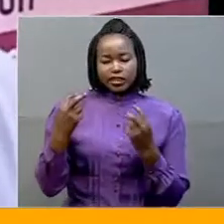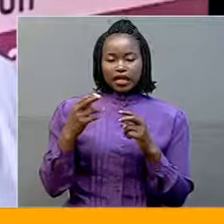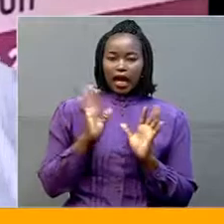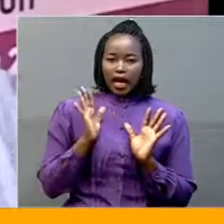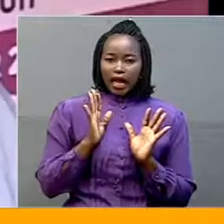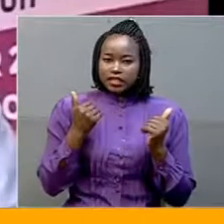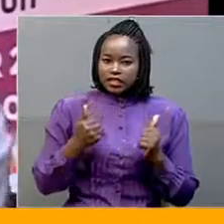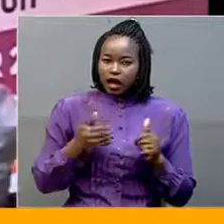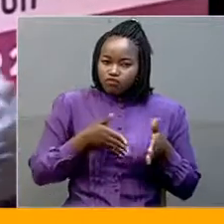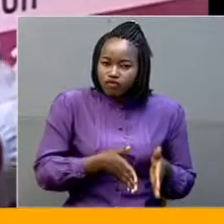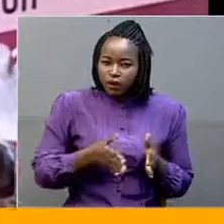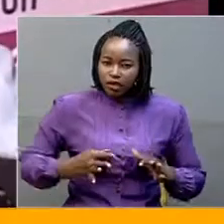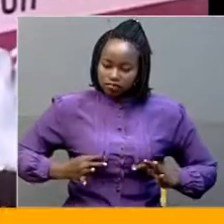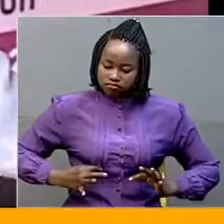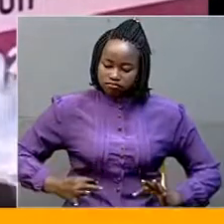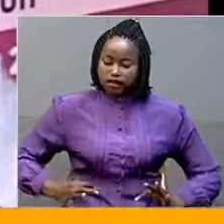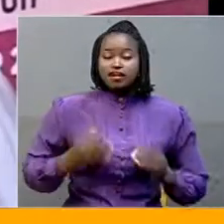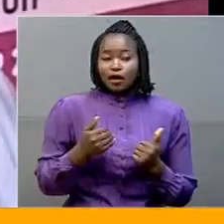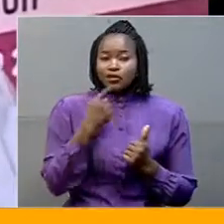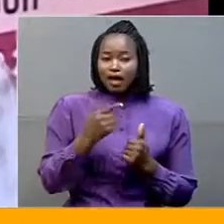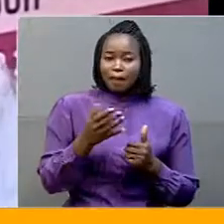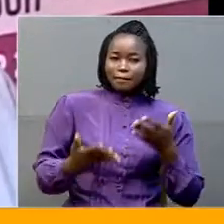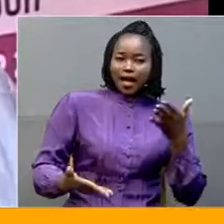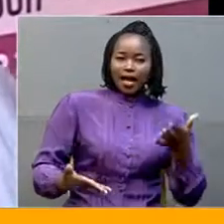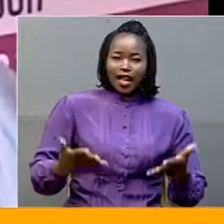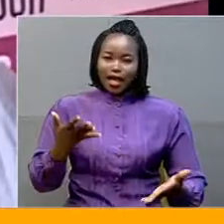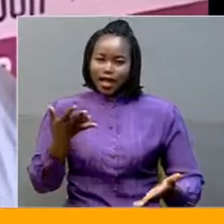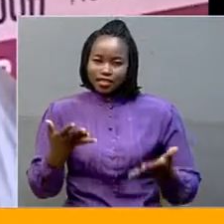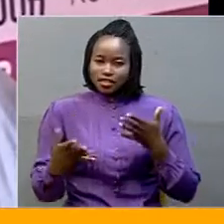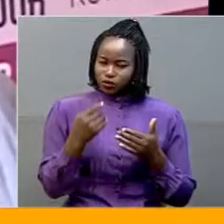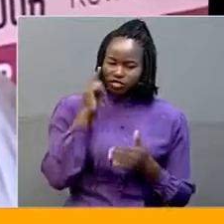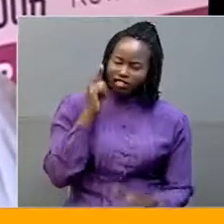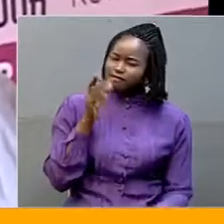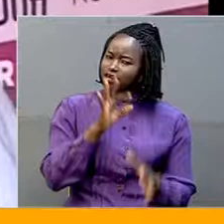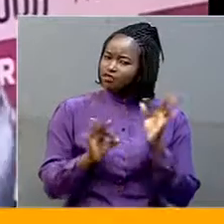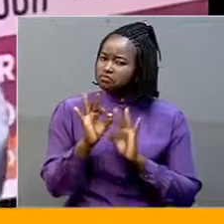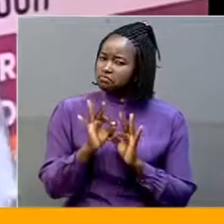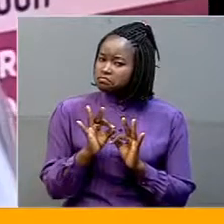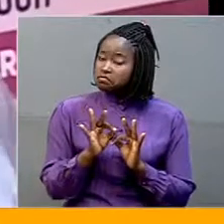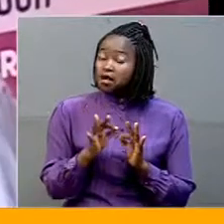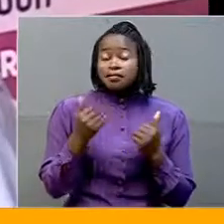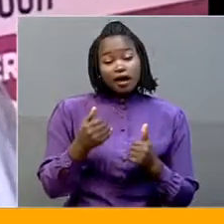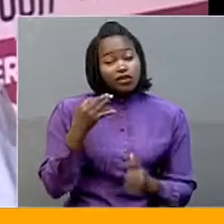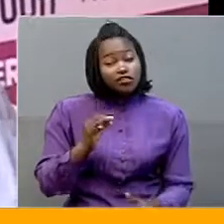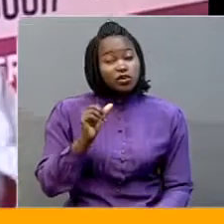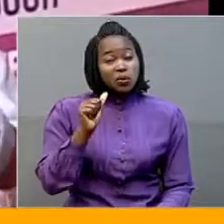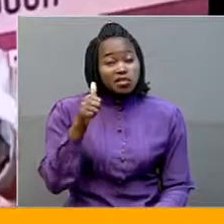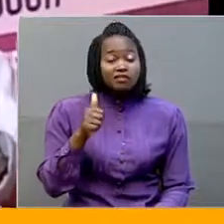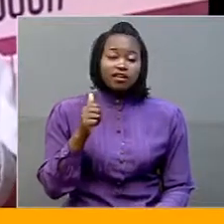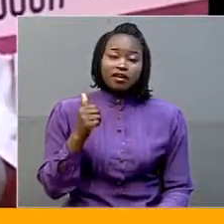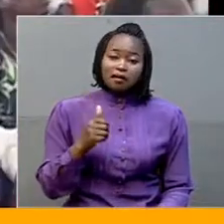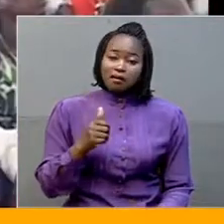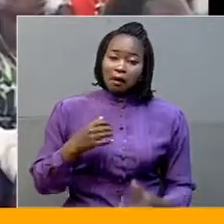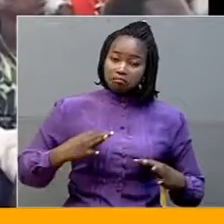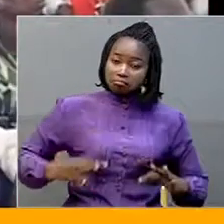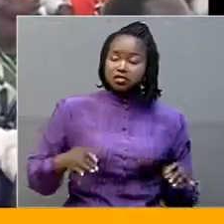their trousers down, and that is what we say as balance, and you adapt that as a fashion. So if you are in the West, they will know that you are a homosexual.